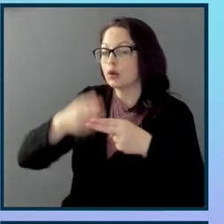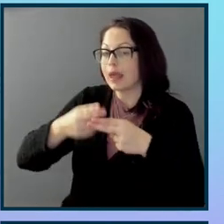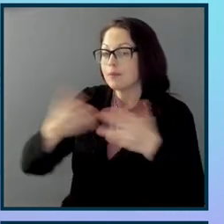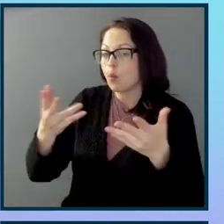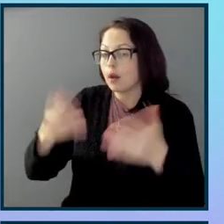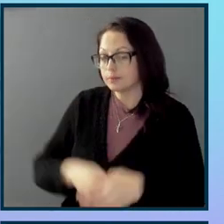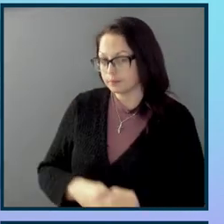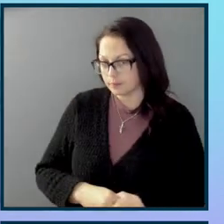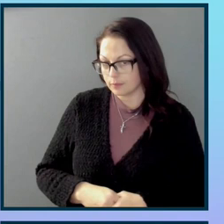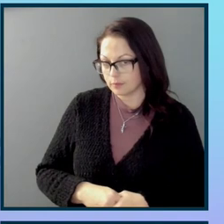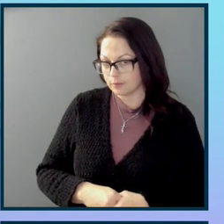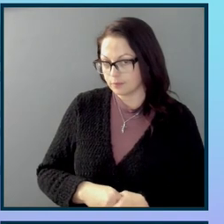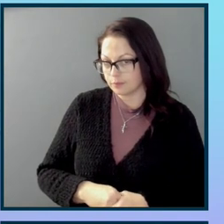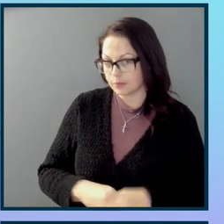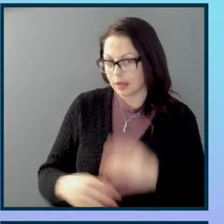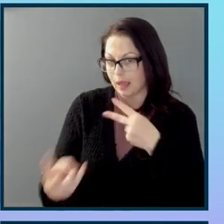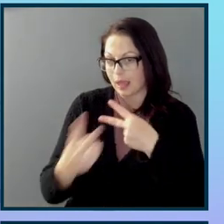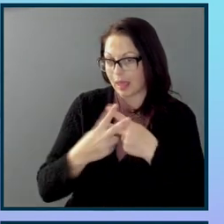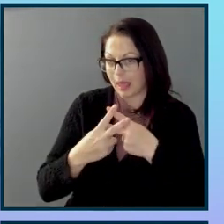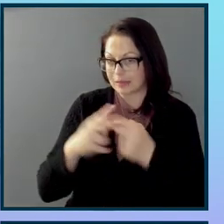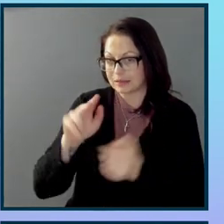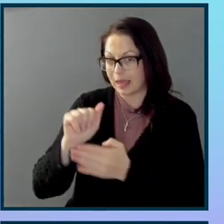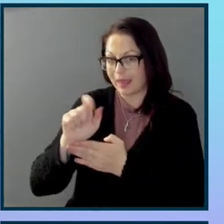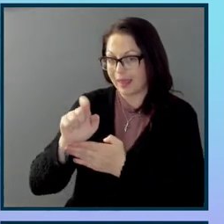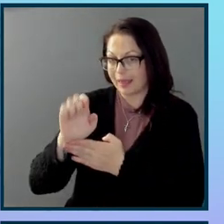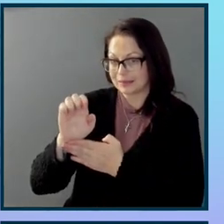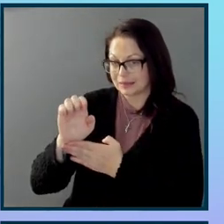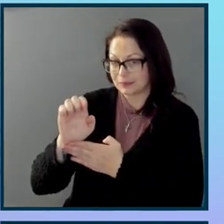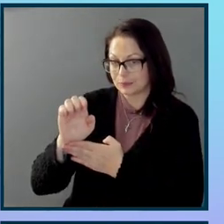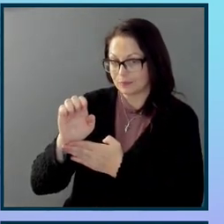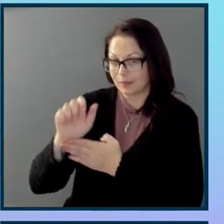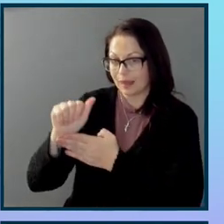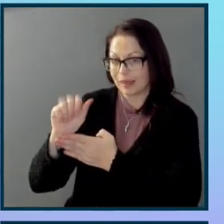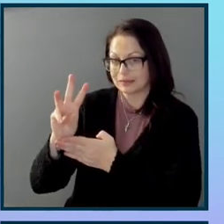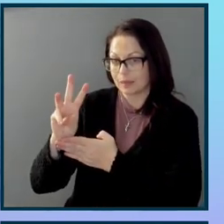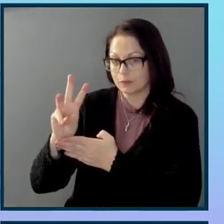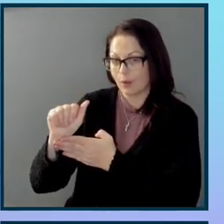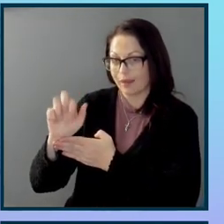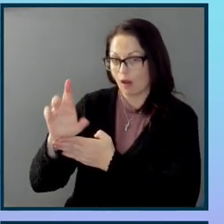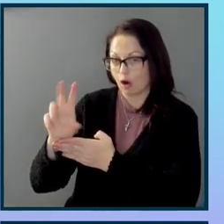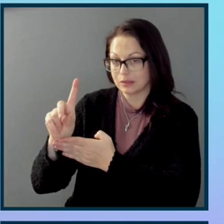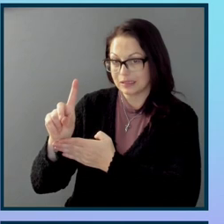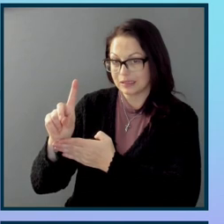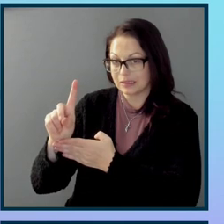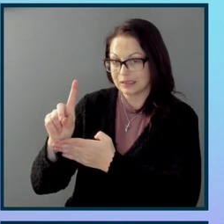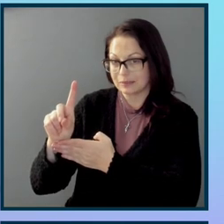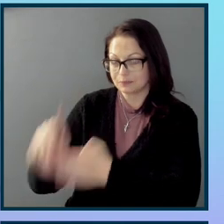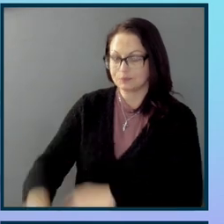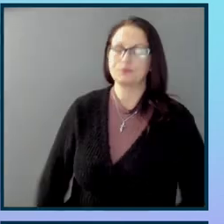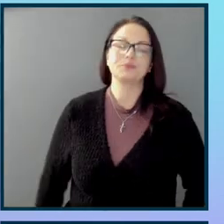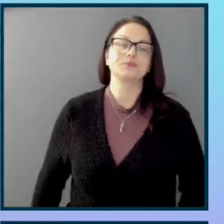hash A-X-E-A-W-A-R-D, Axe Award.